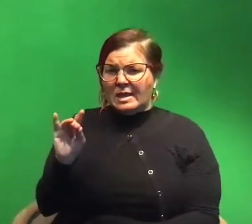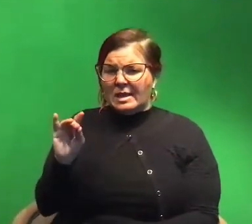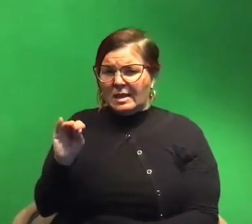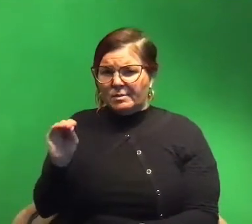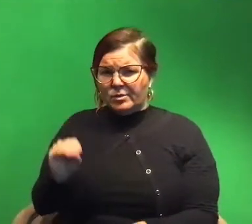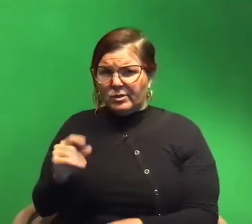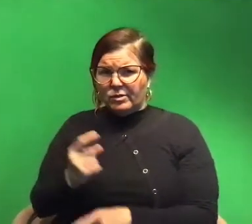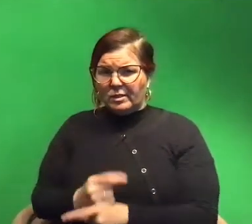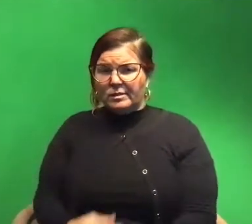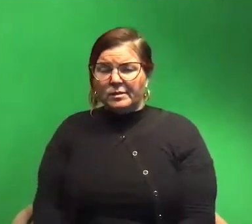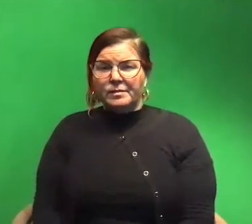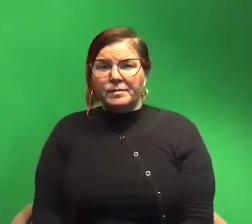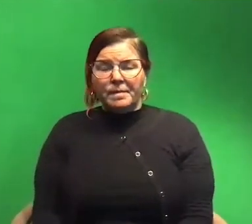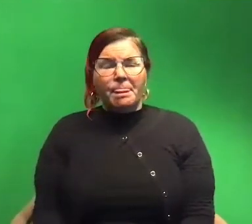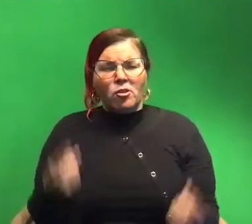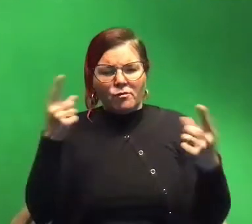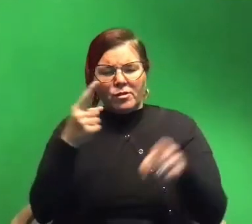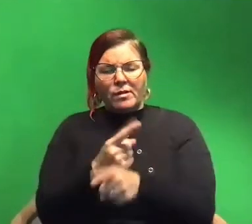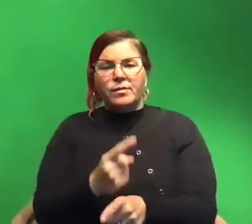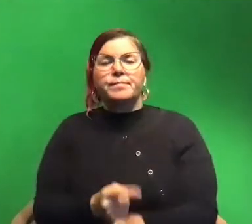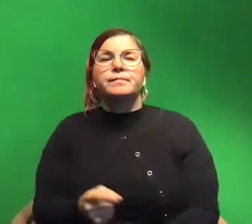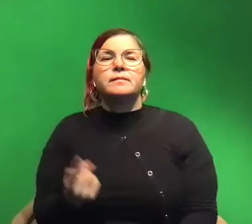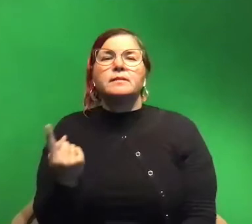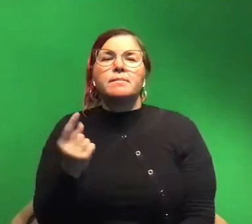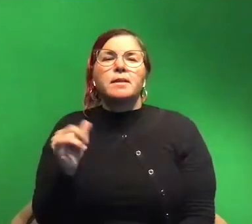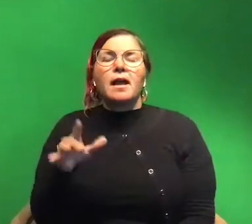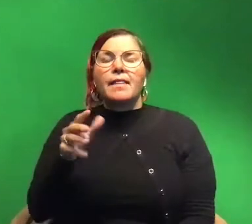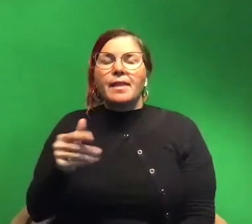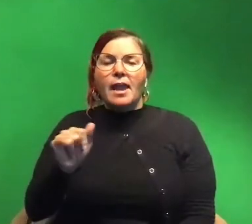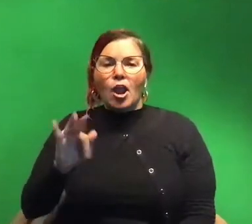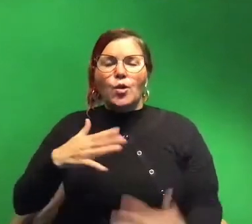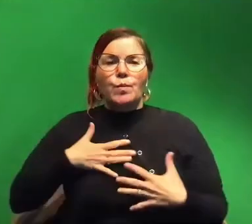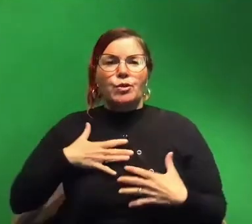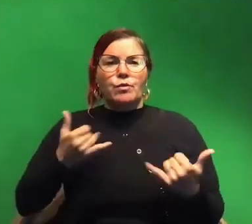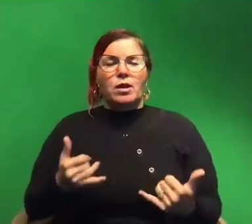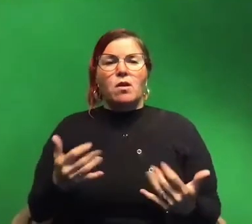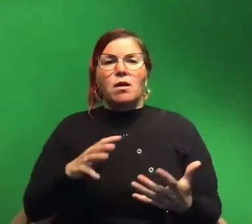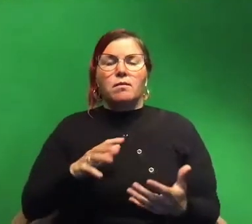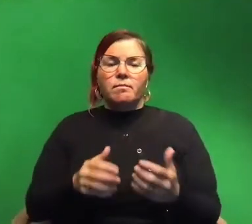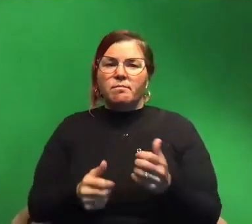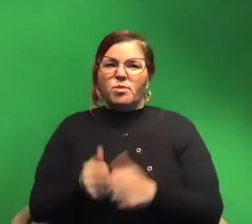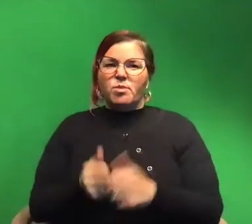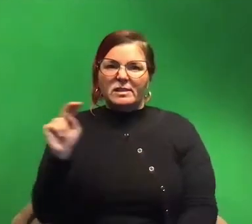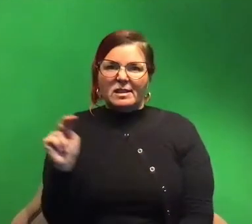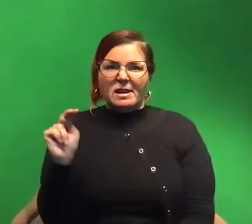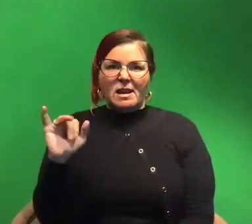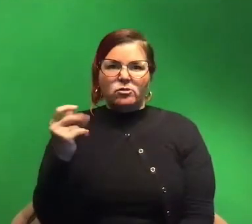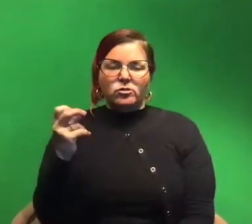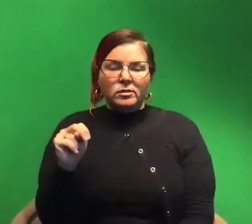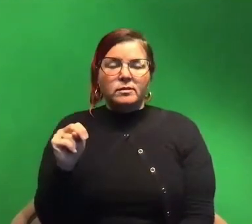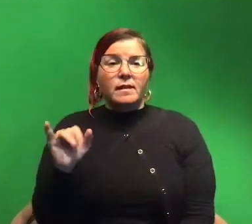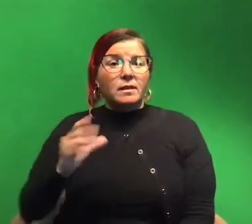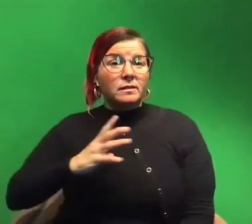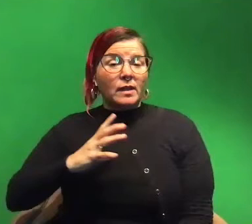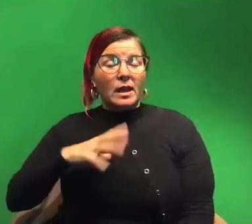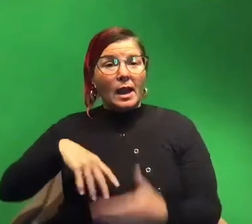great good so we're both on the same page so something like like the air you breathe right now is a lot of nitrogen and so um that's fine if